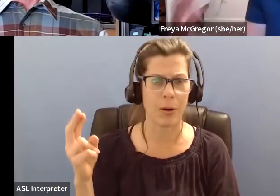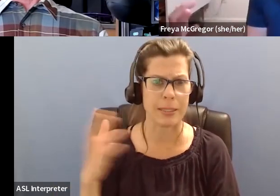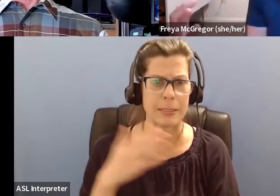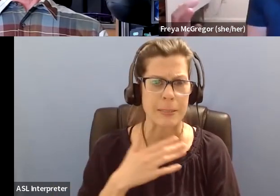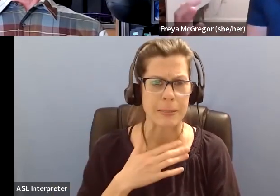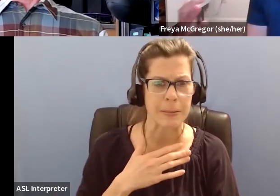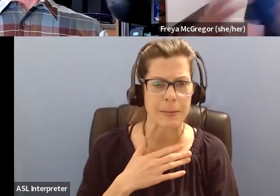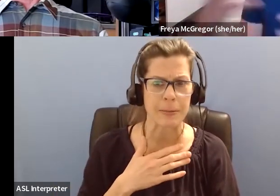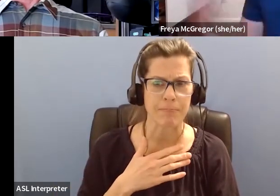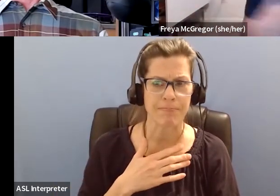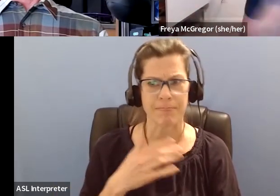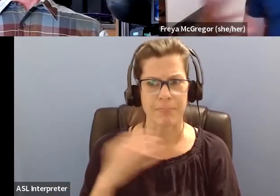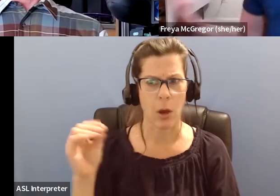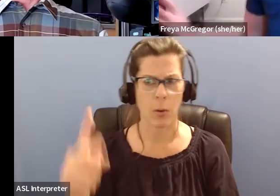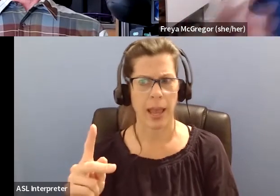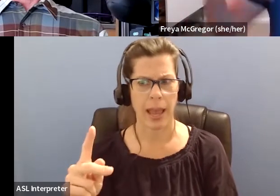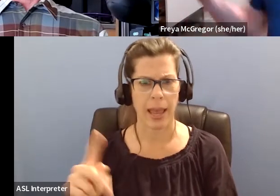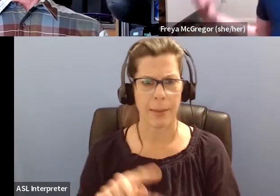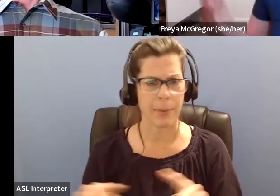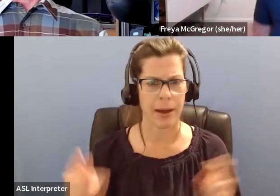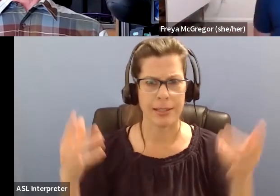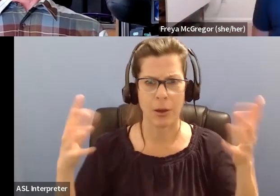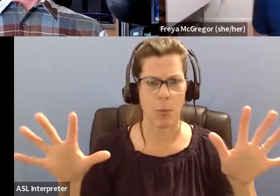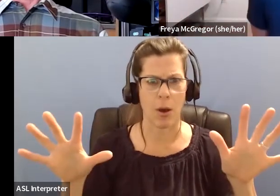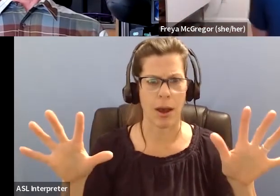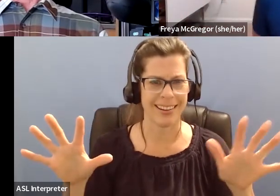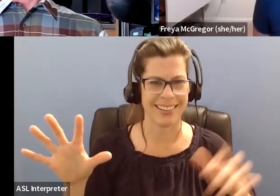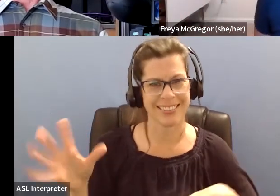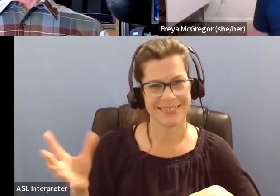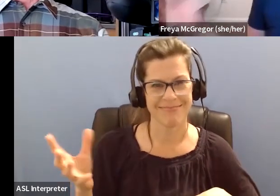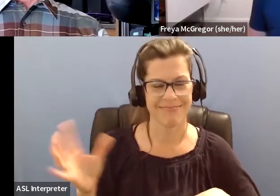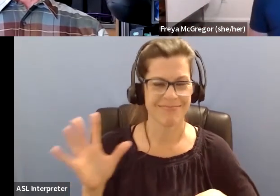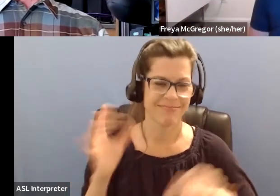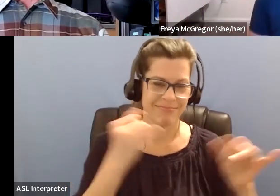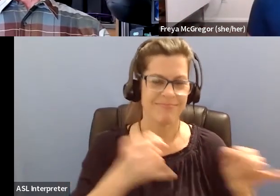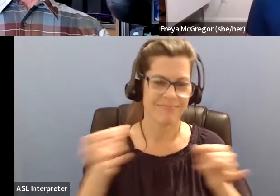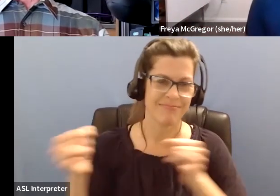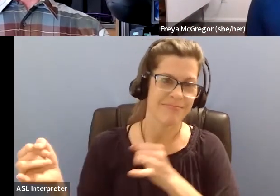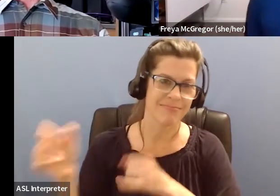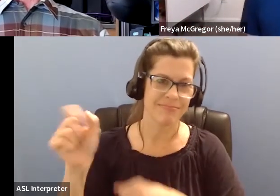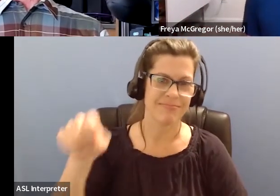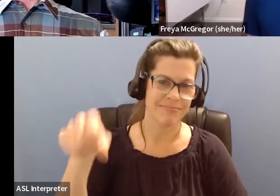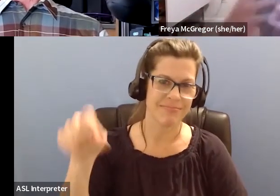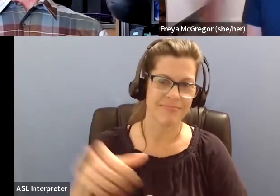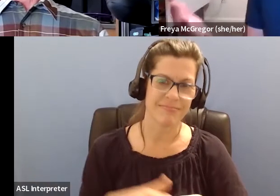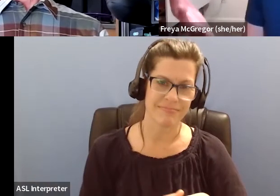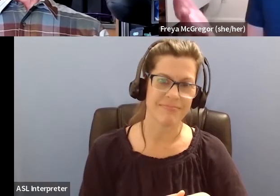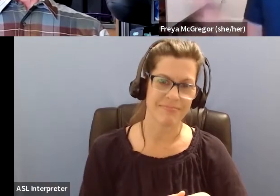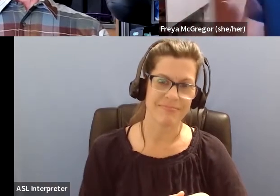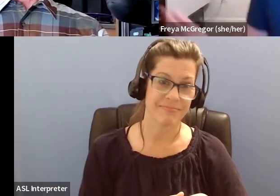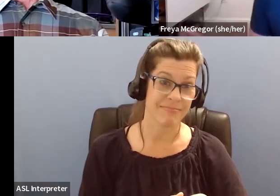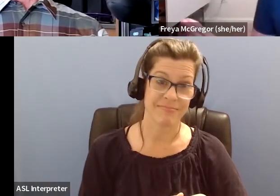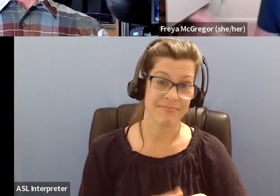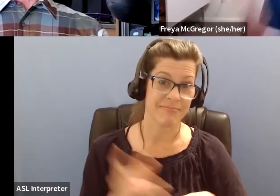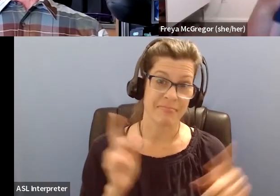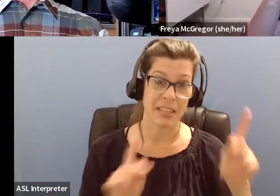begrudgingly, you know, because of their own situation. So yeah. Um, just you're allowed to